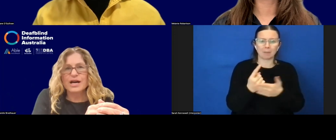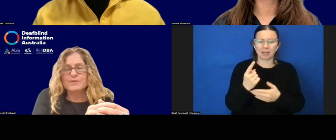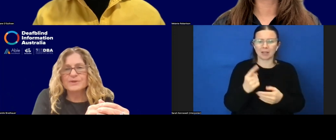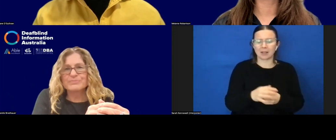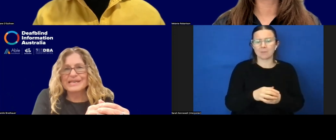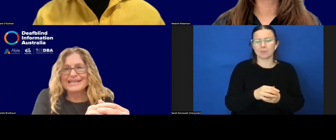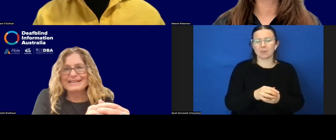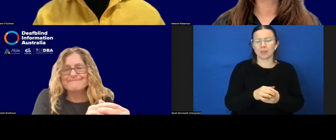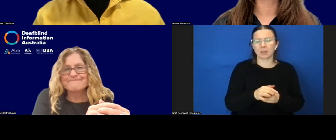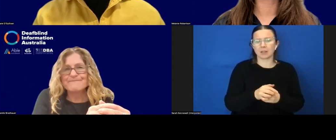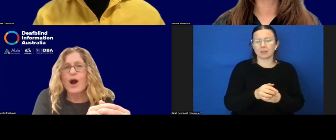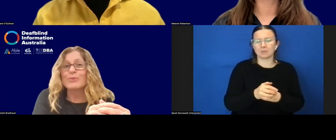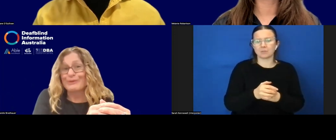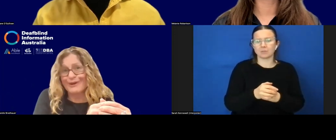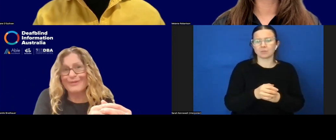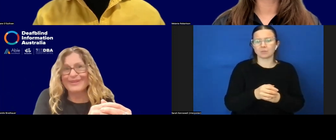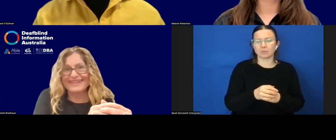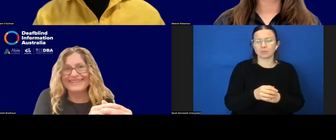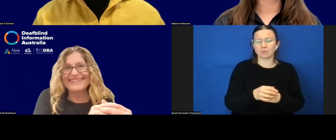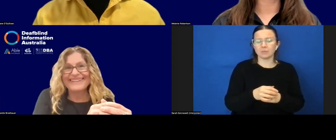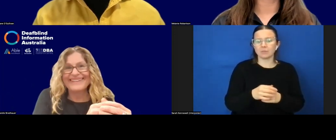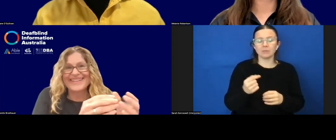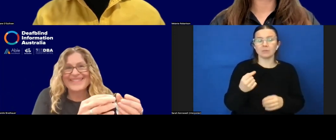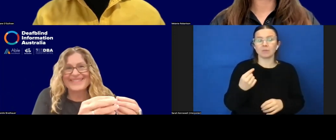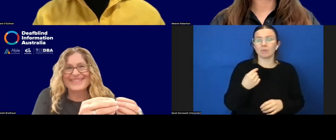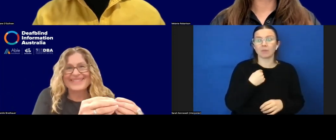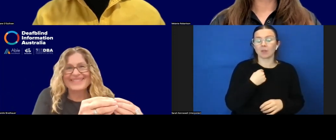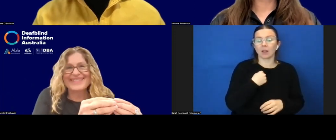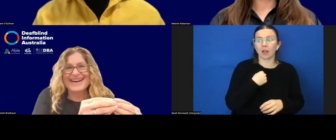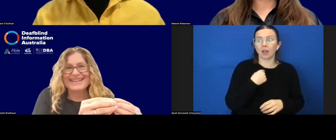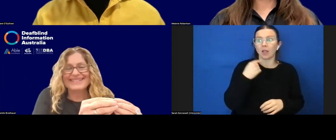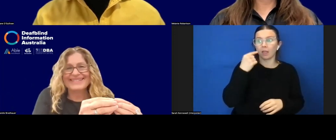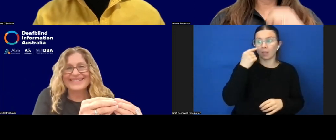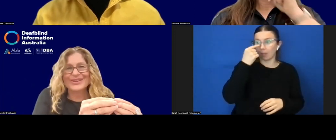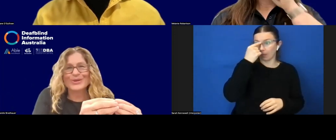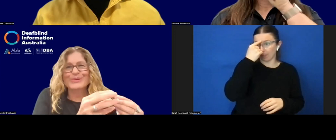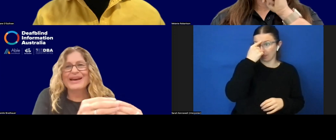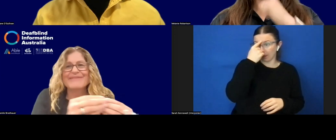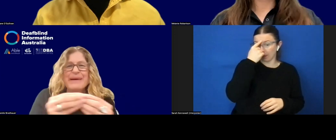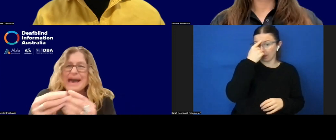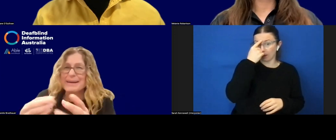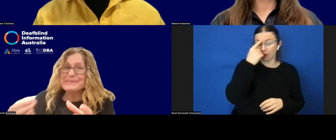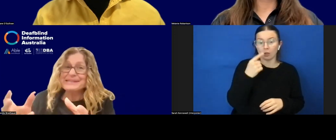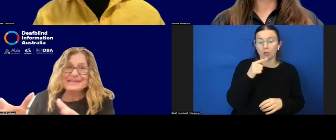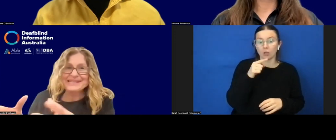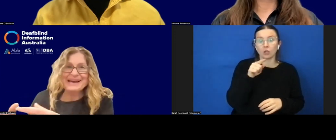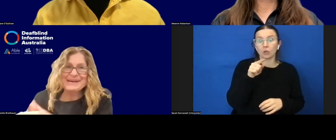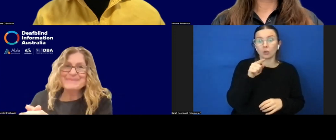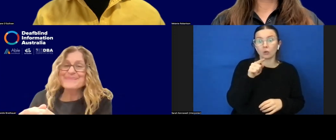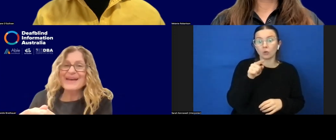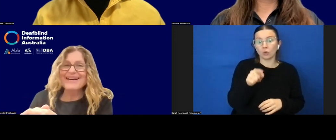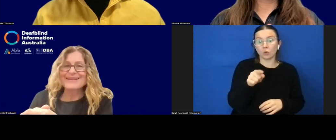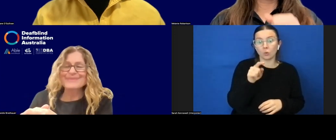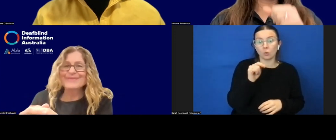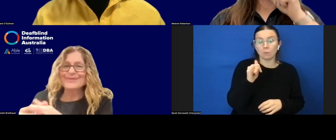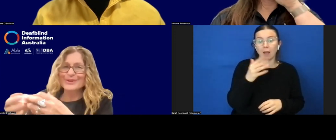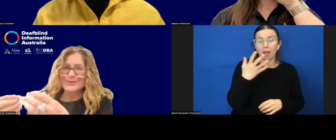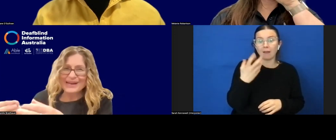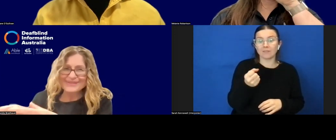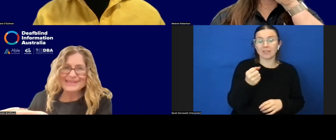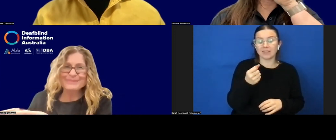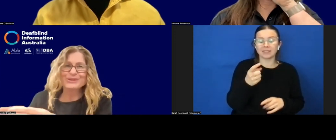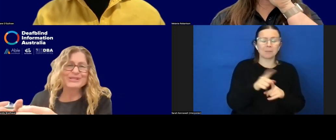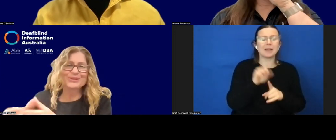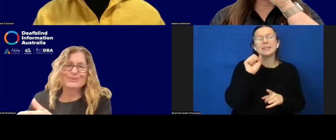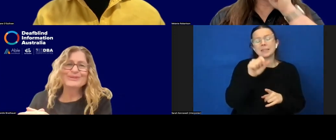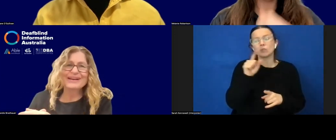I would be, I would not think that you would have perhaps the same, even though